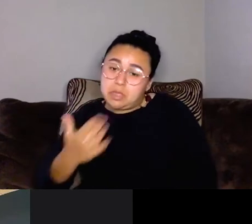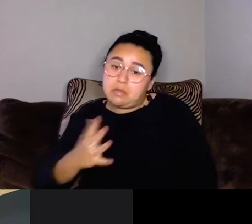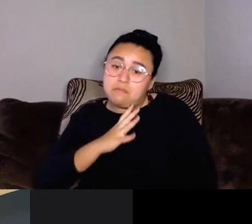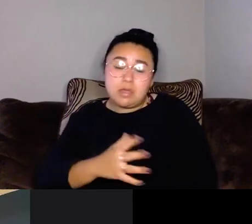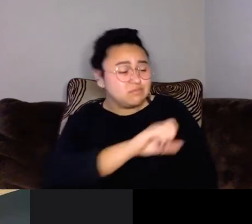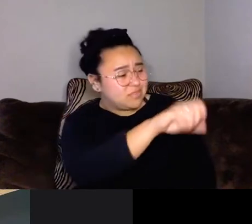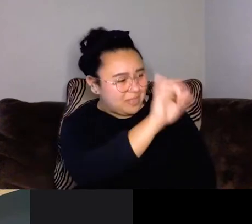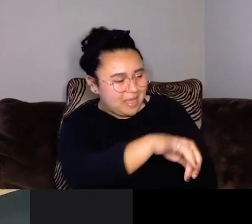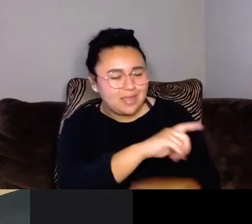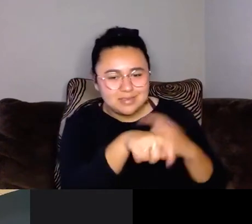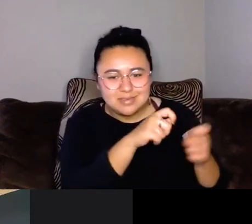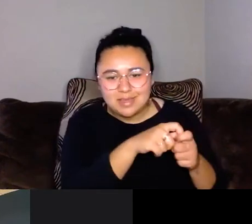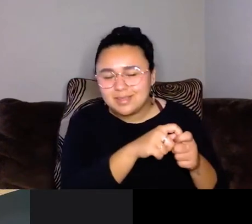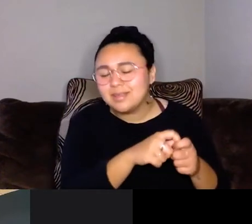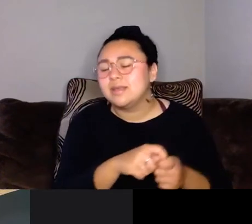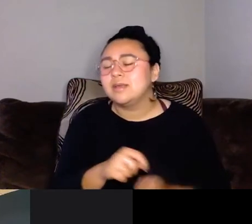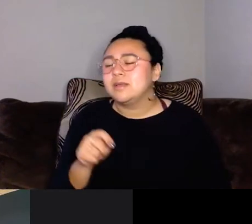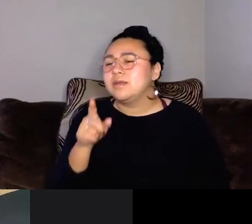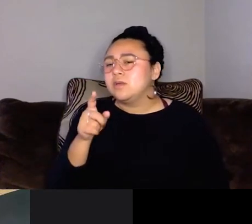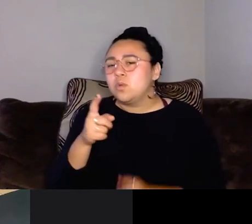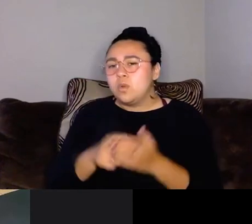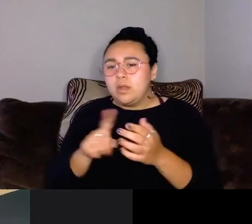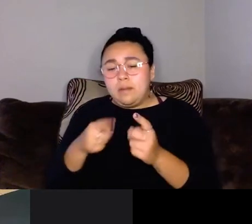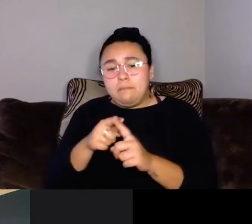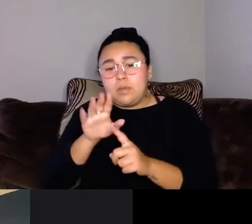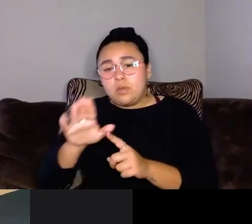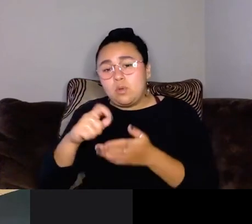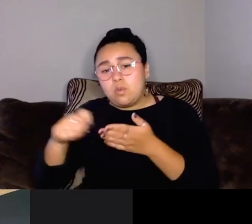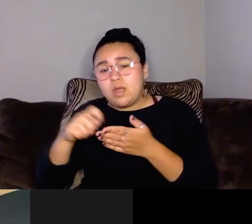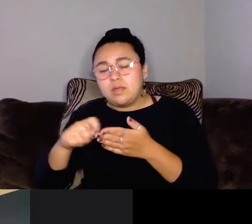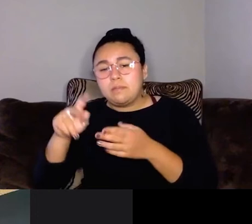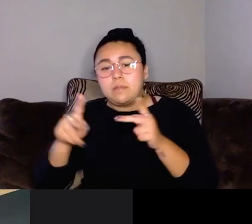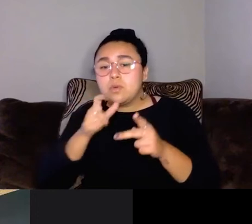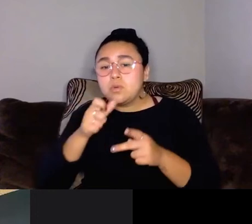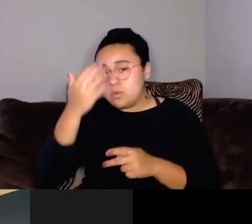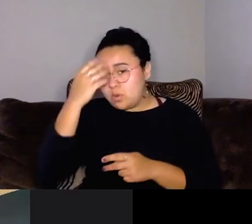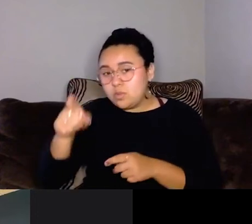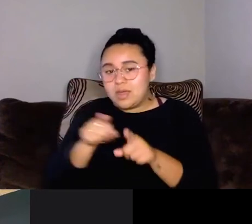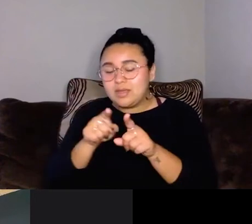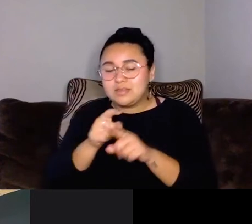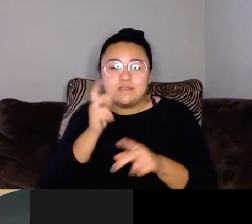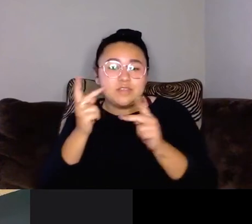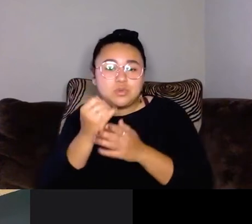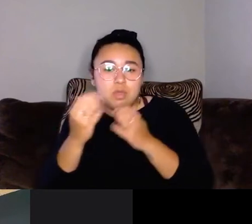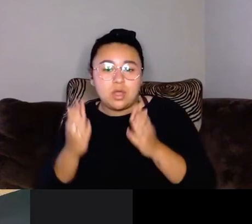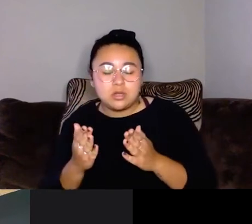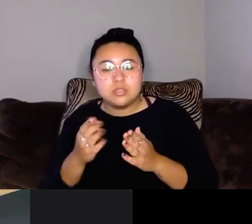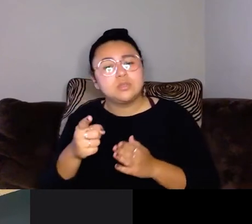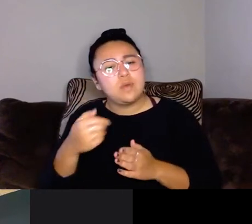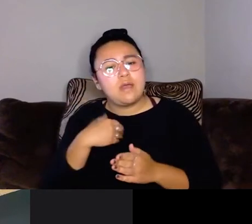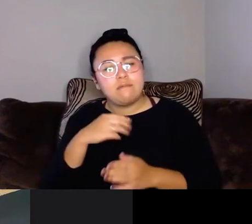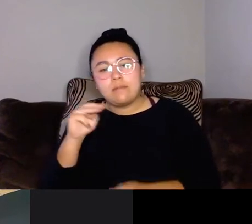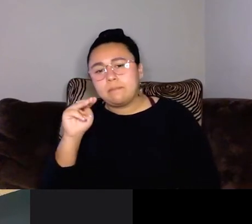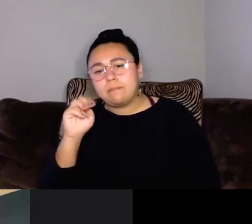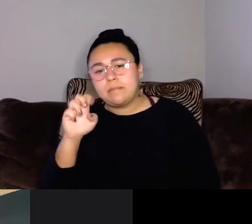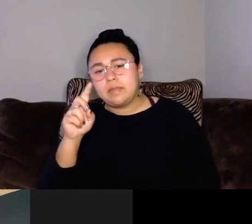Yeah. What about your writing? I know that folks who know you as a visual artist may not know, but you have a medium account and